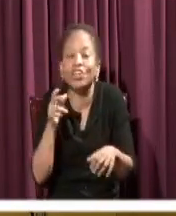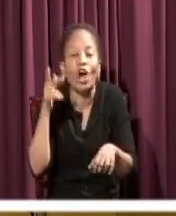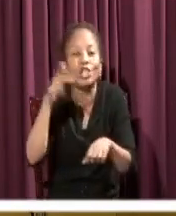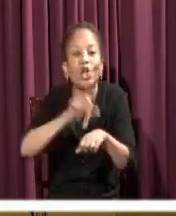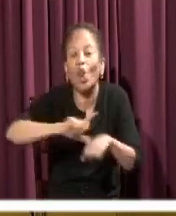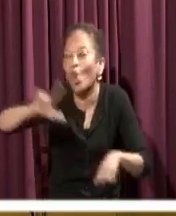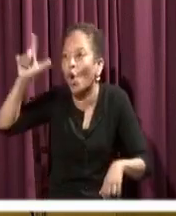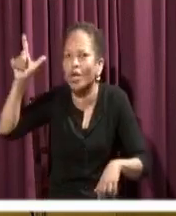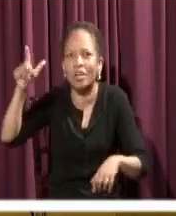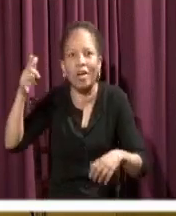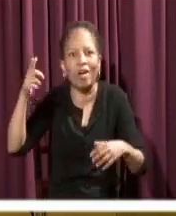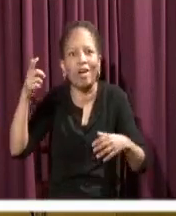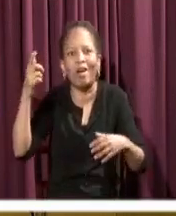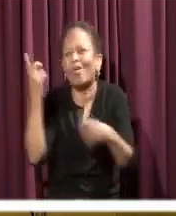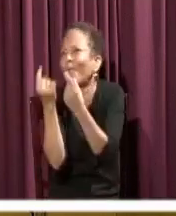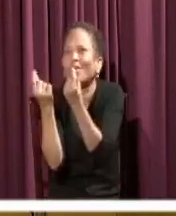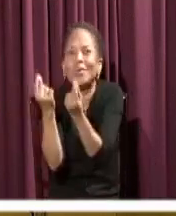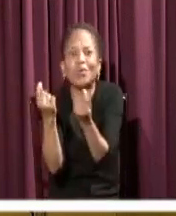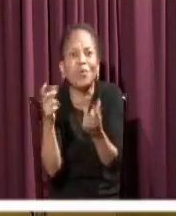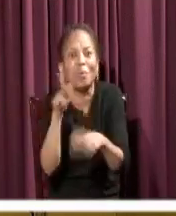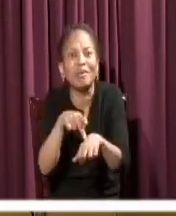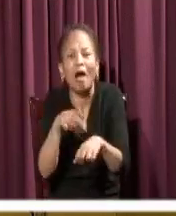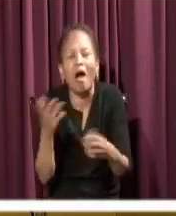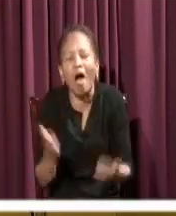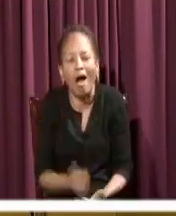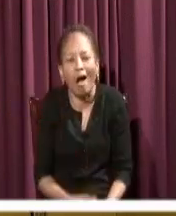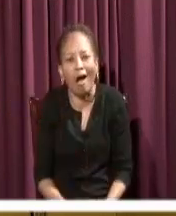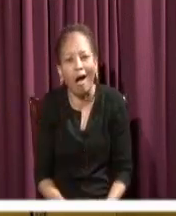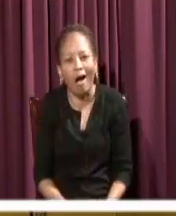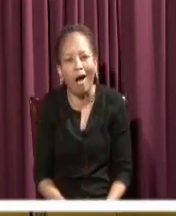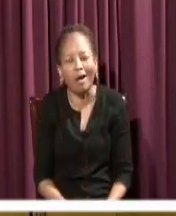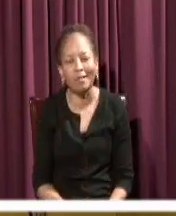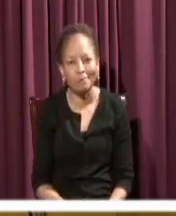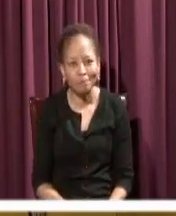If it is you, tell me to come. And Jesus says, come.